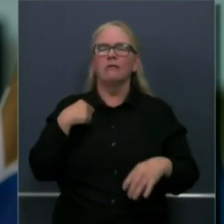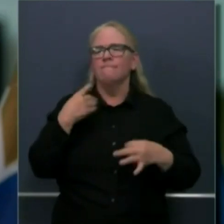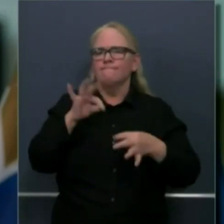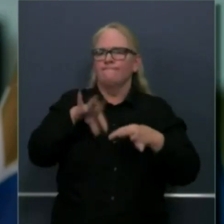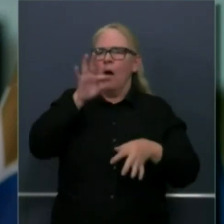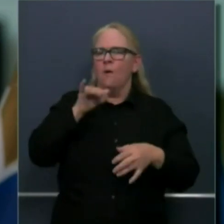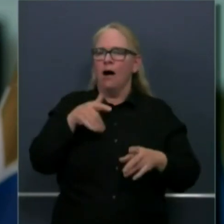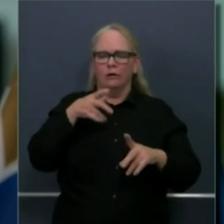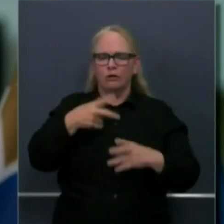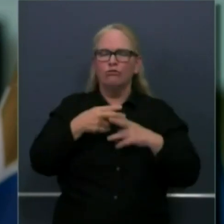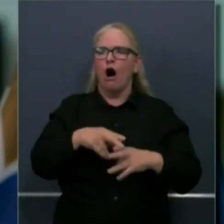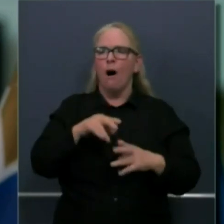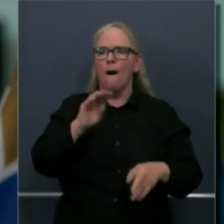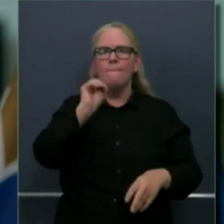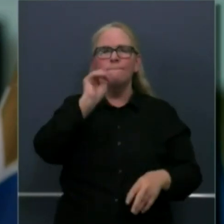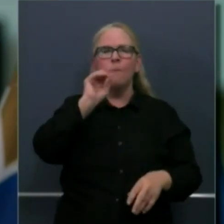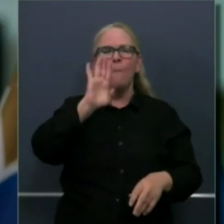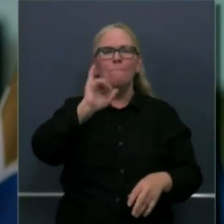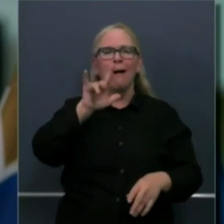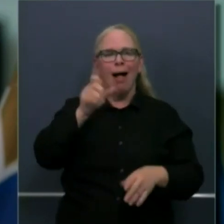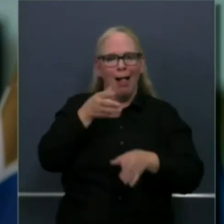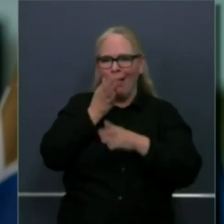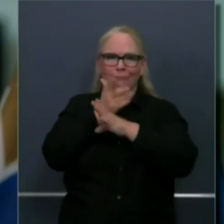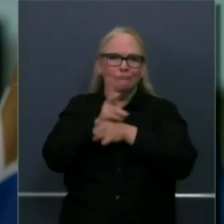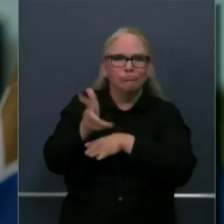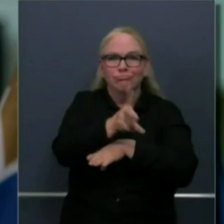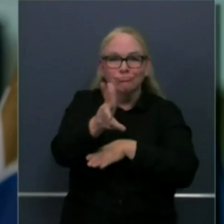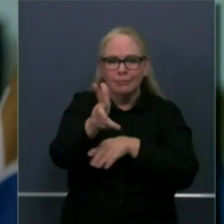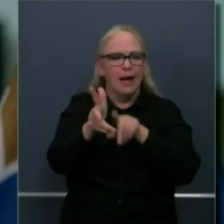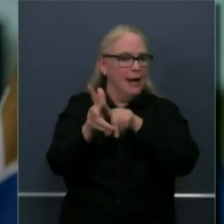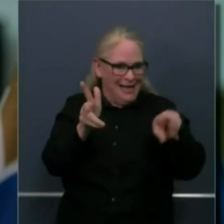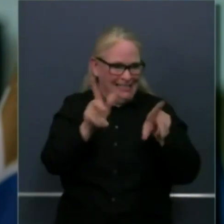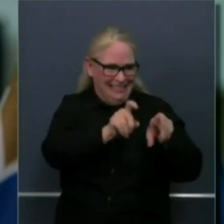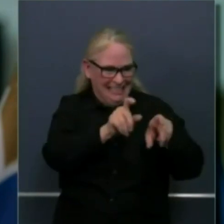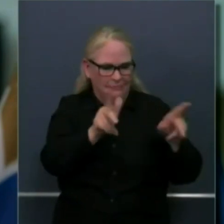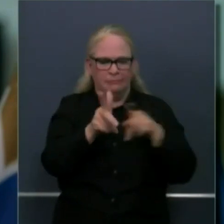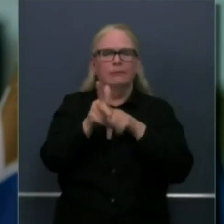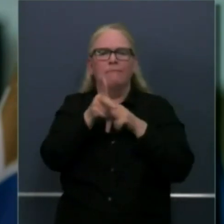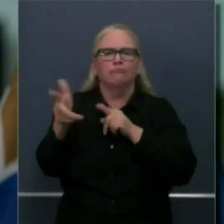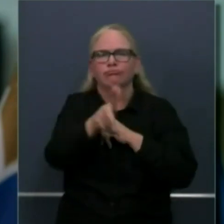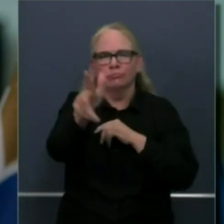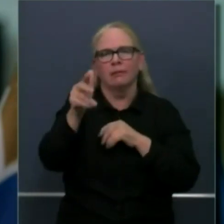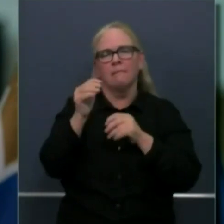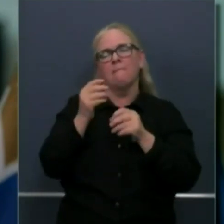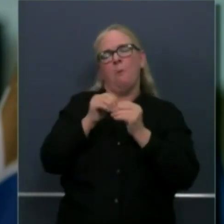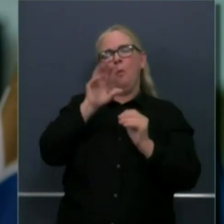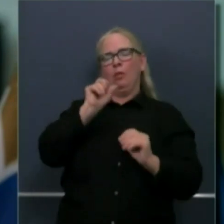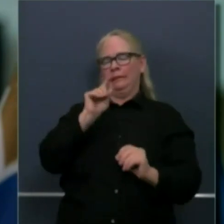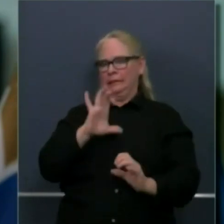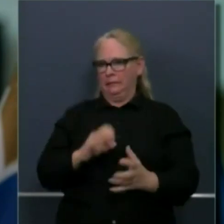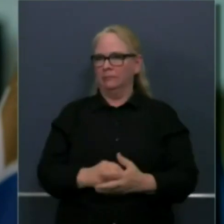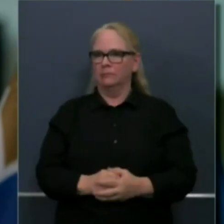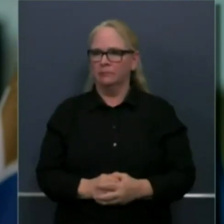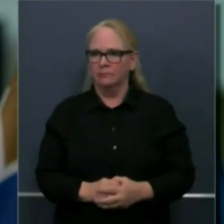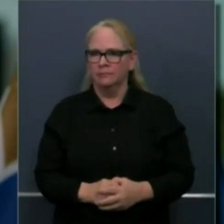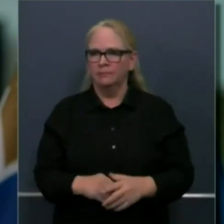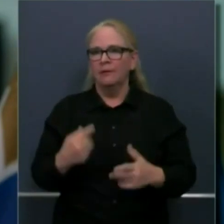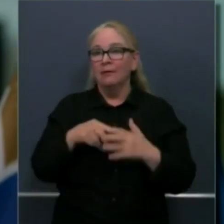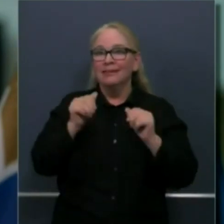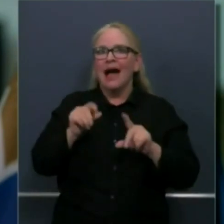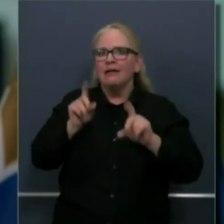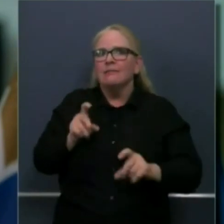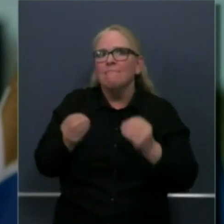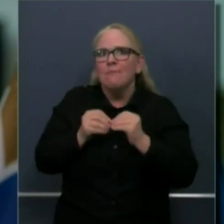that can expand our capacity even further. I'll remind everybody they would like to go to the